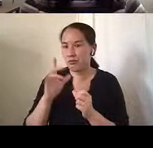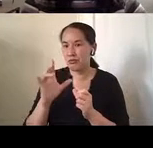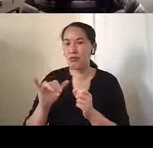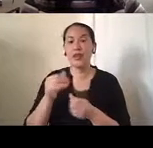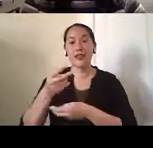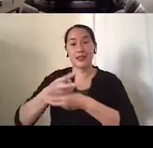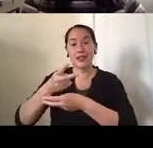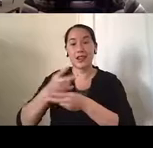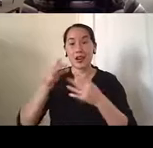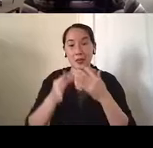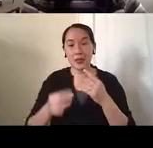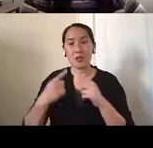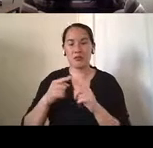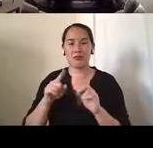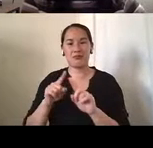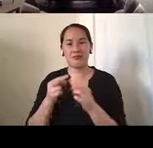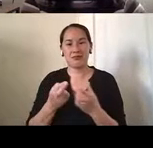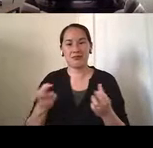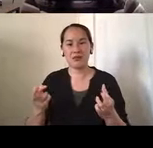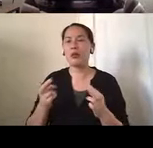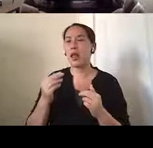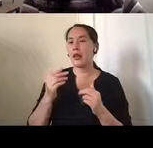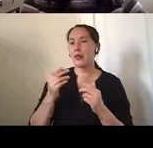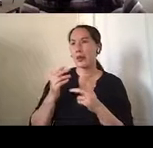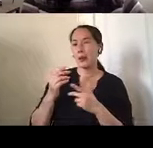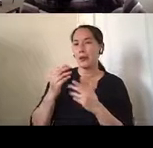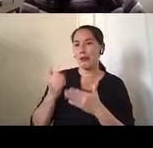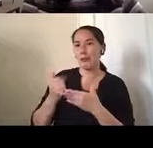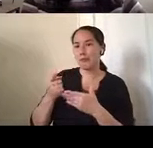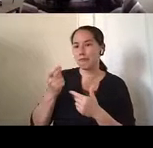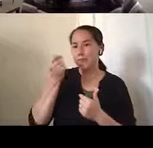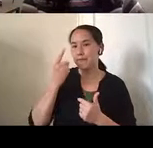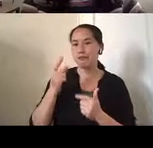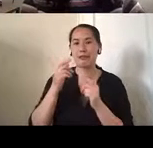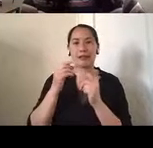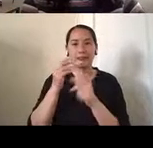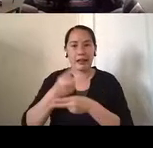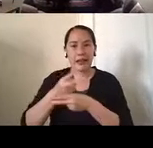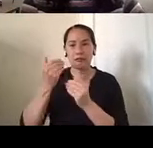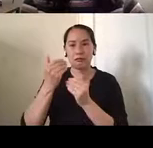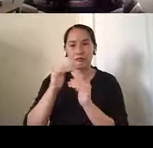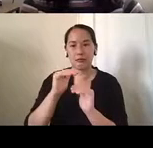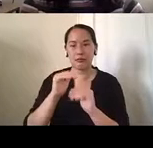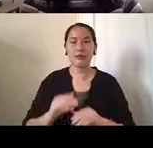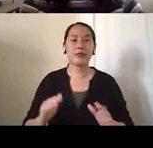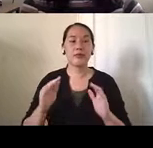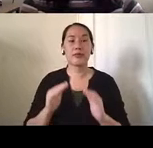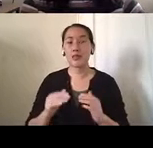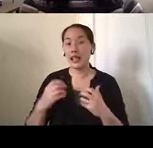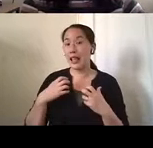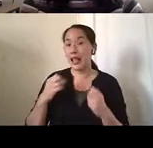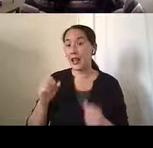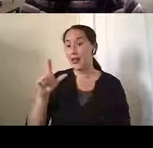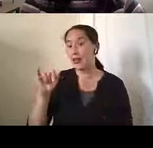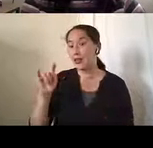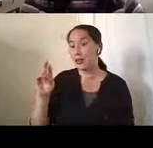resources as well as understanding potential limits of care. We assess for health literacy or the level of health